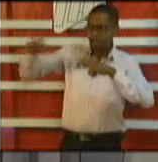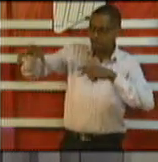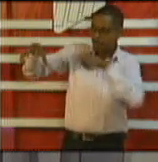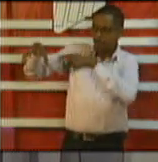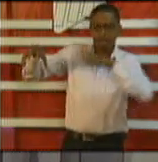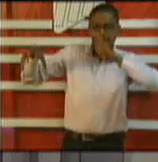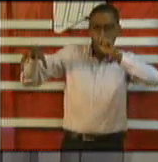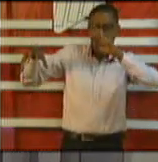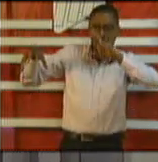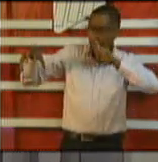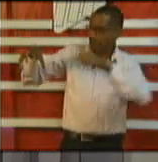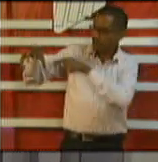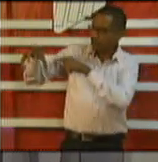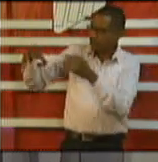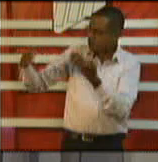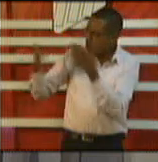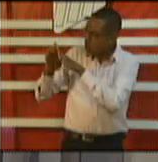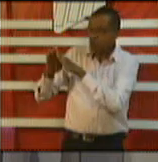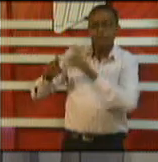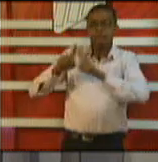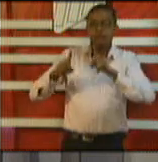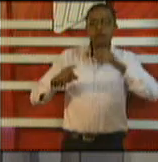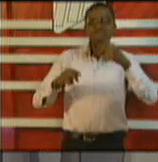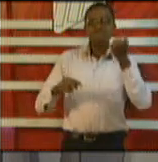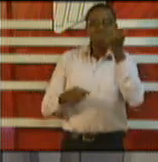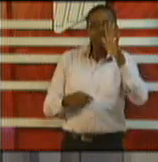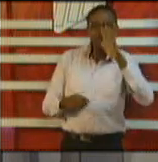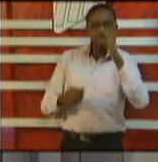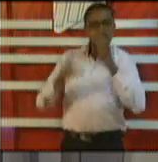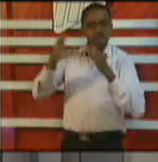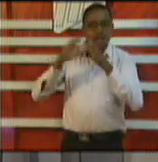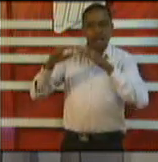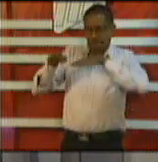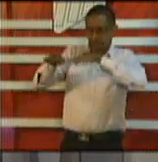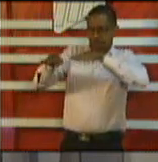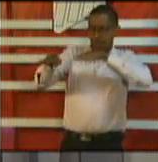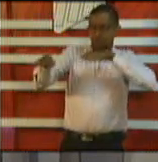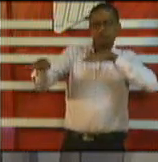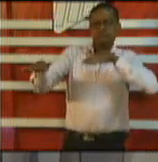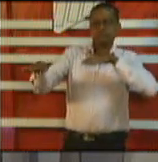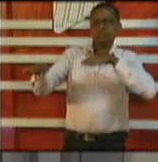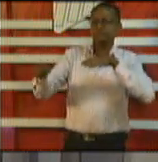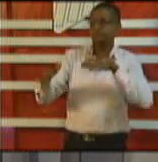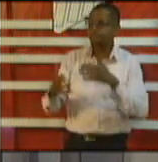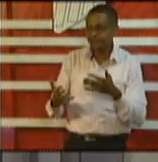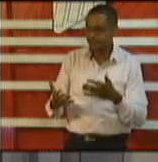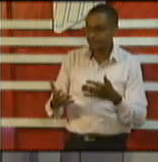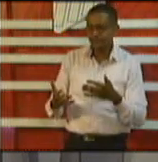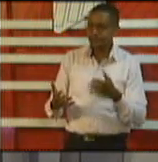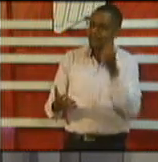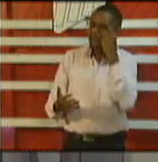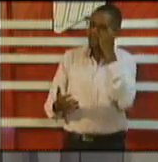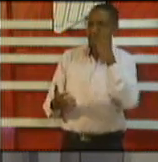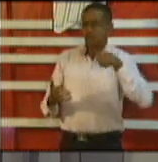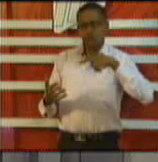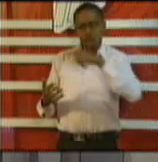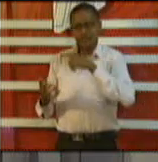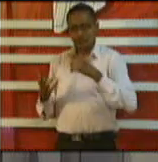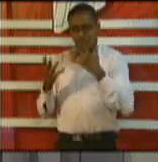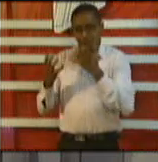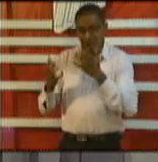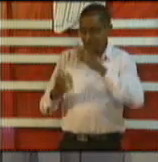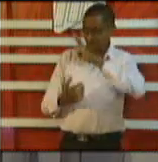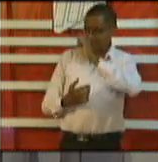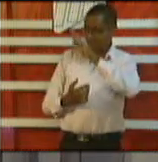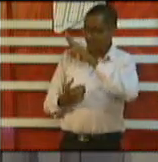there so we are just appealing to people we do not want to shut down bars we want the